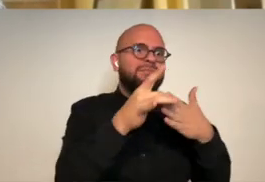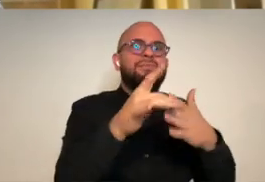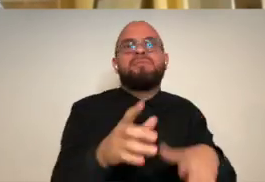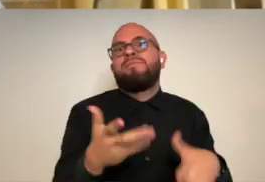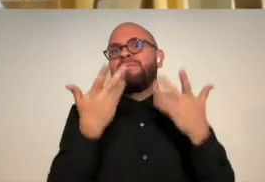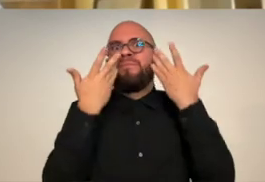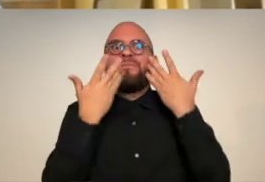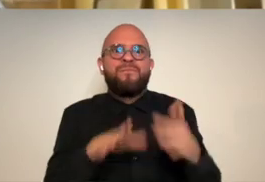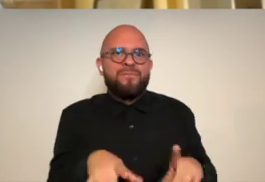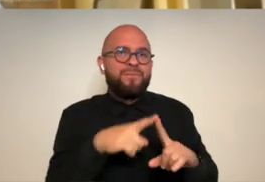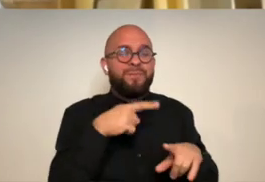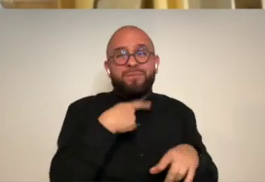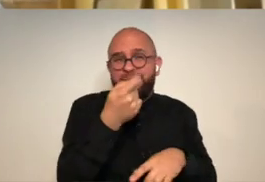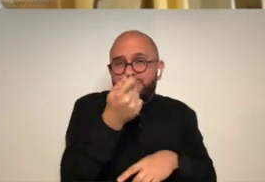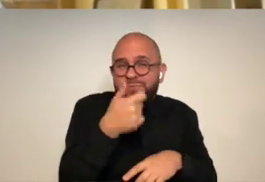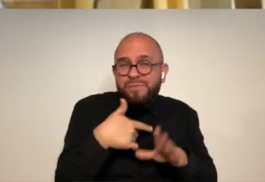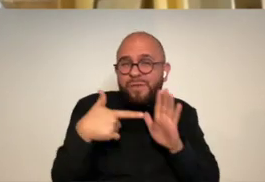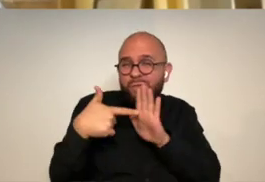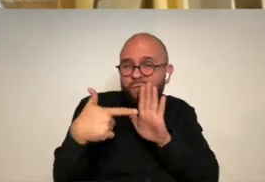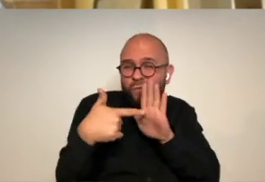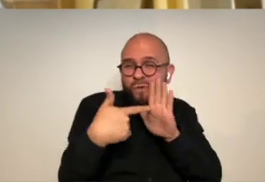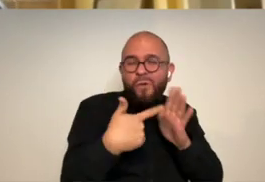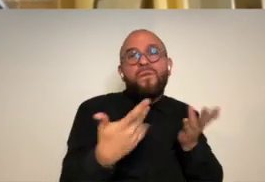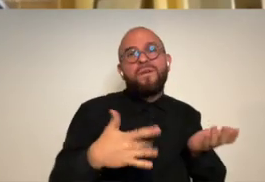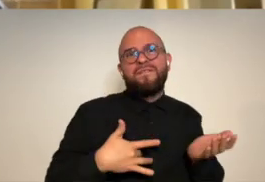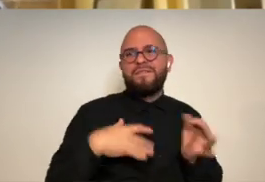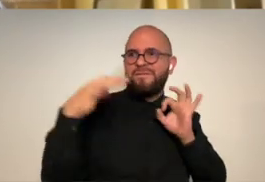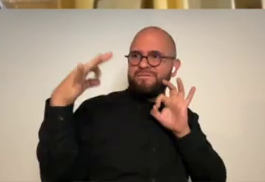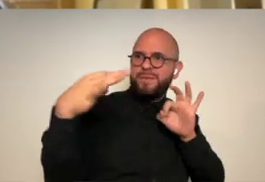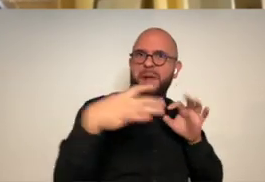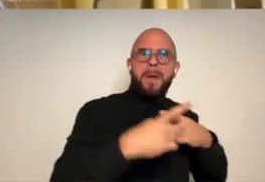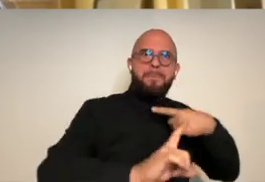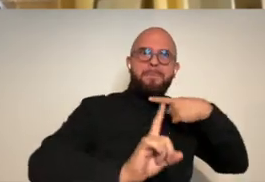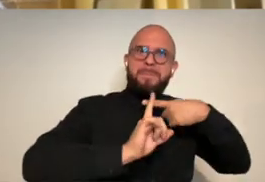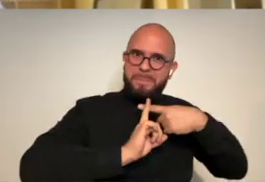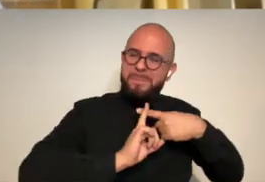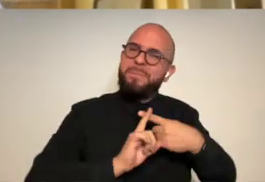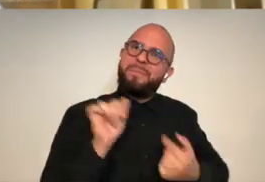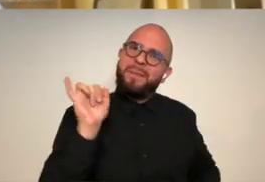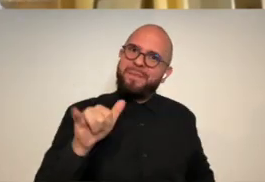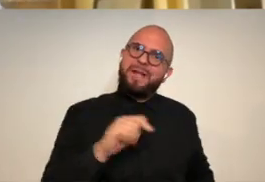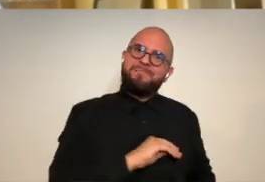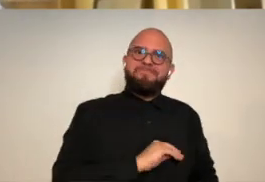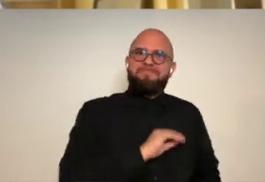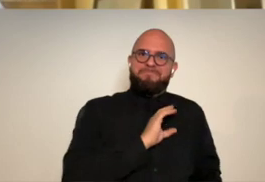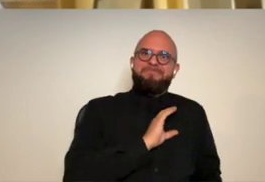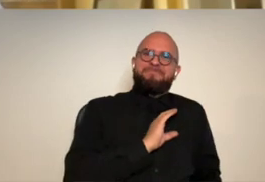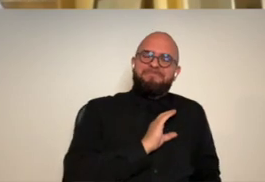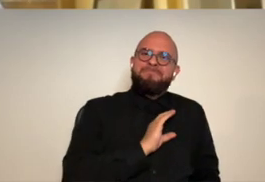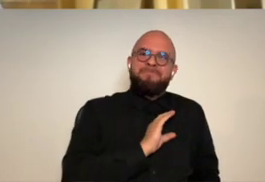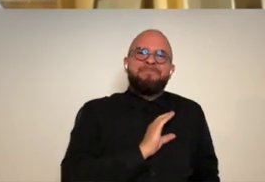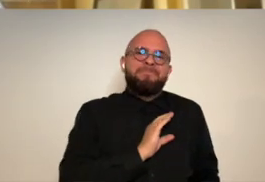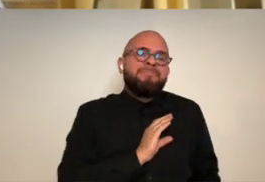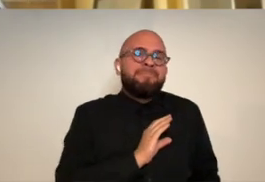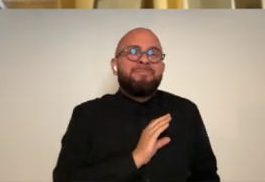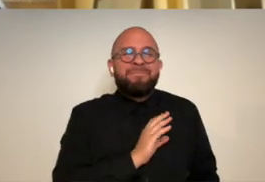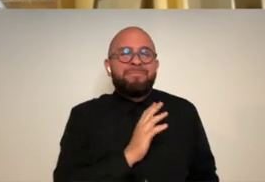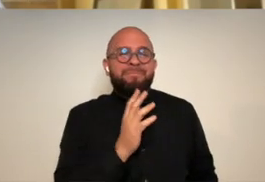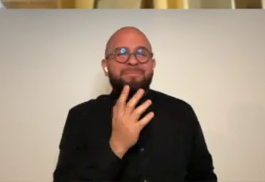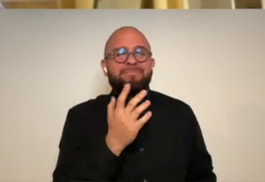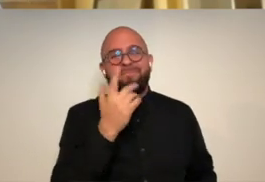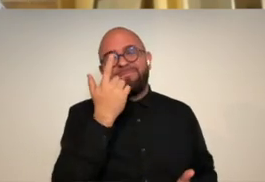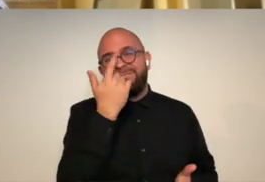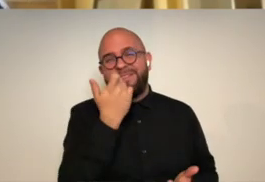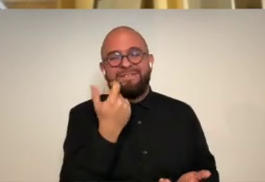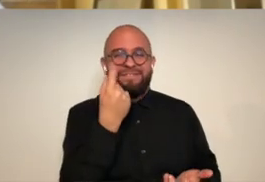building on i don't know where it's gonna go but um the little bit that i've shown i i've gotten some pretty good responses which which